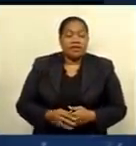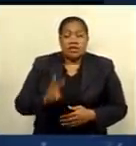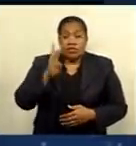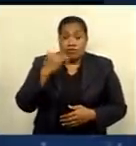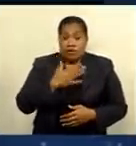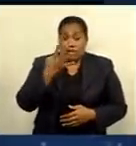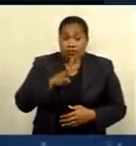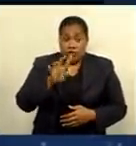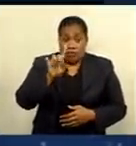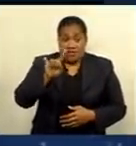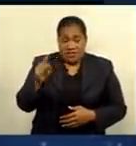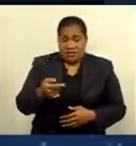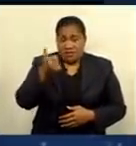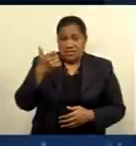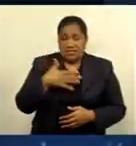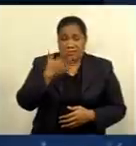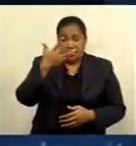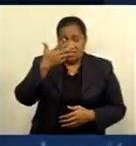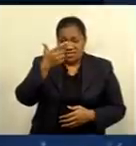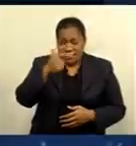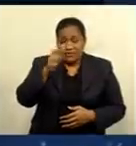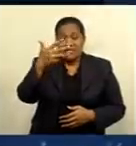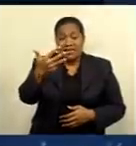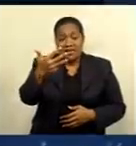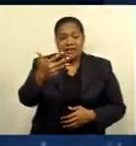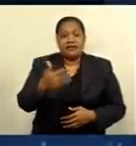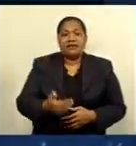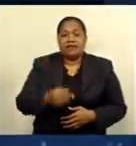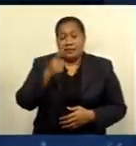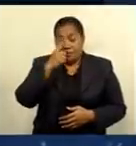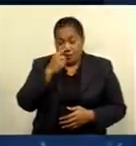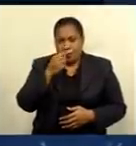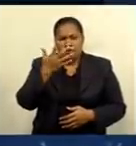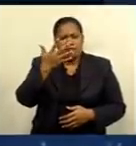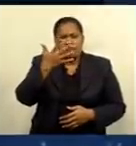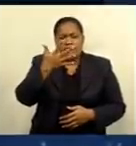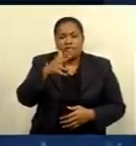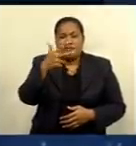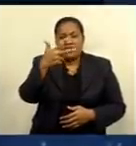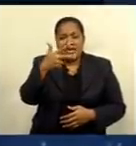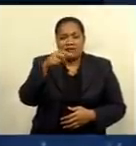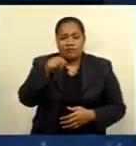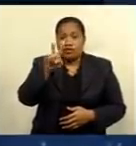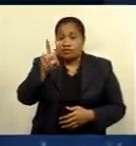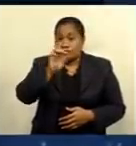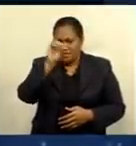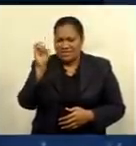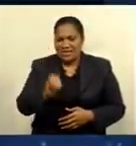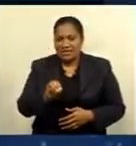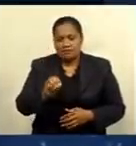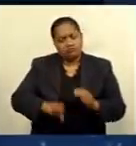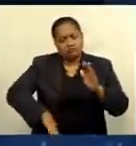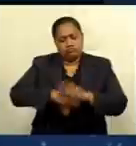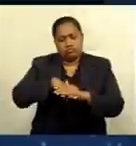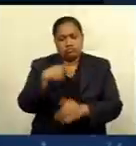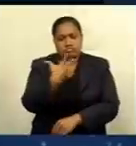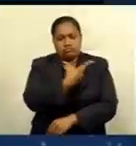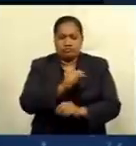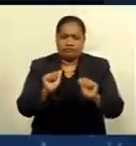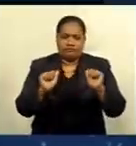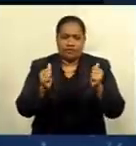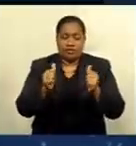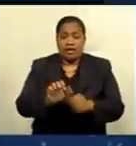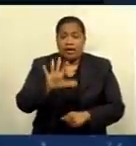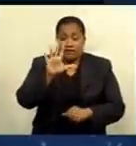341,679 people or 58.2% have been fully vaccinated. The five